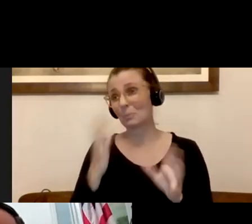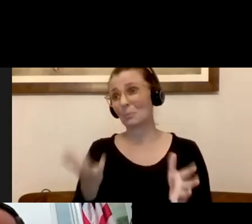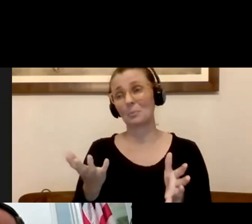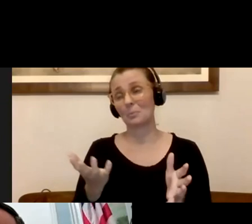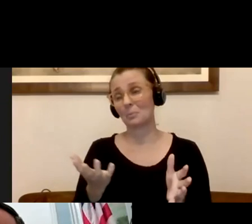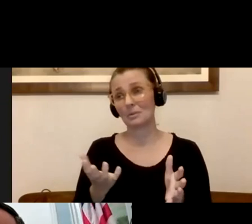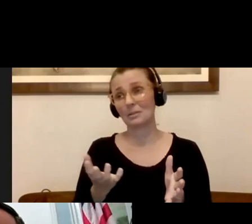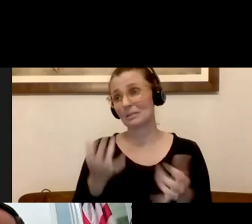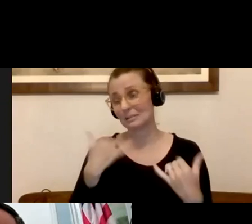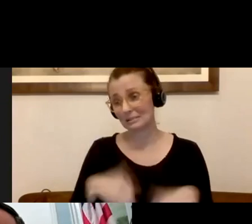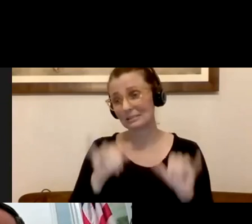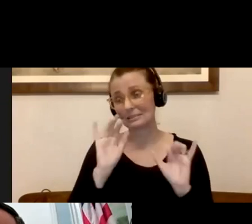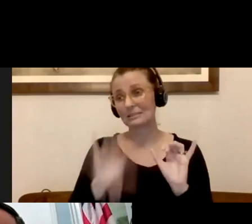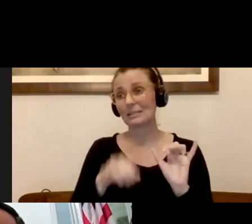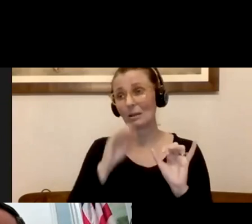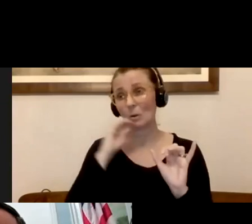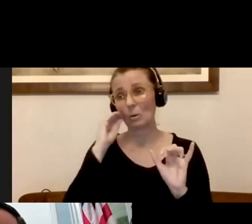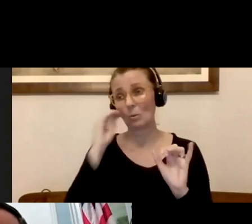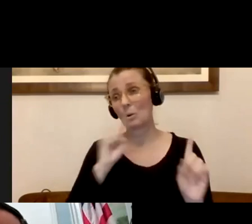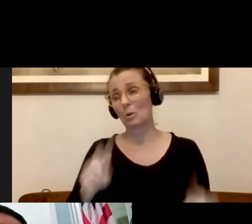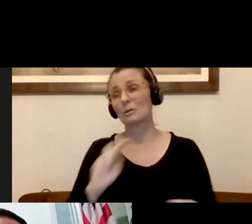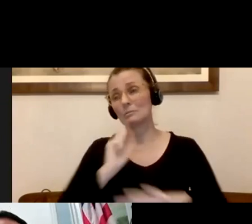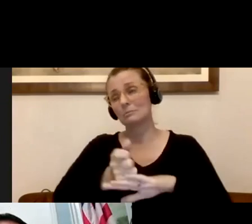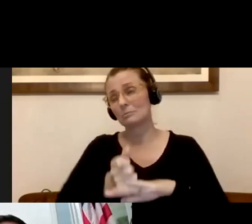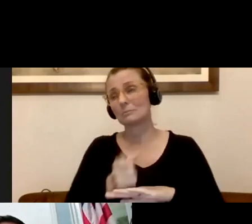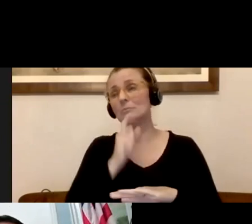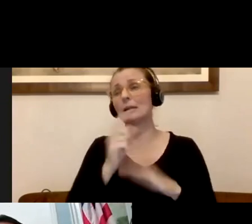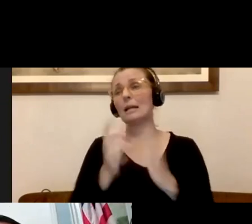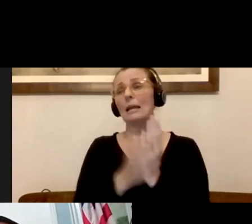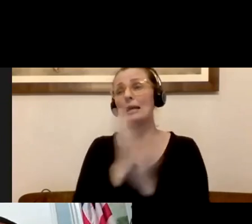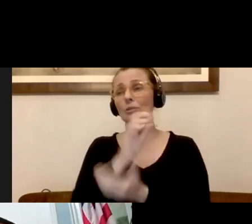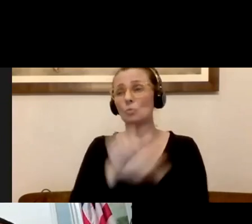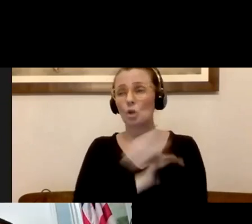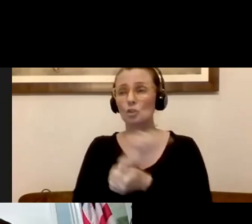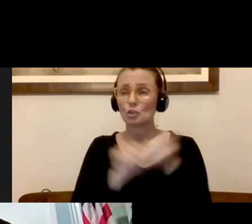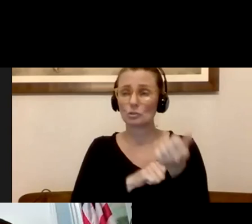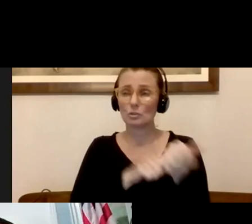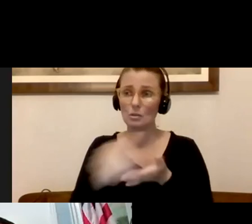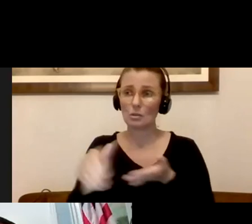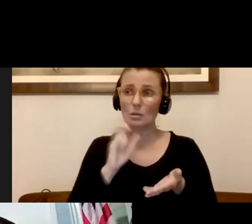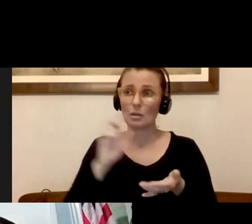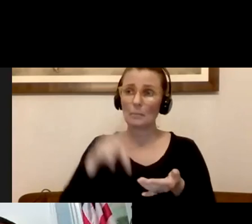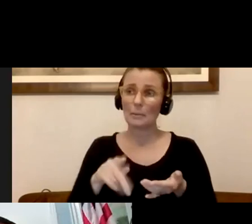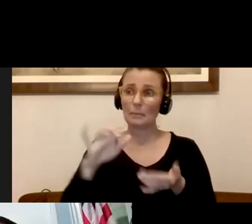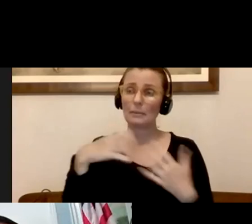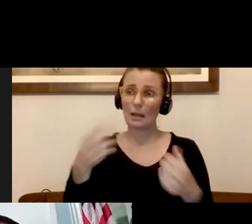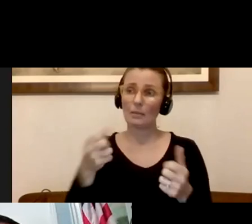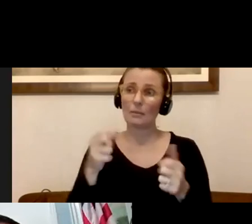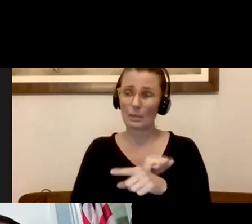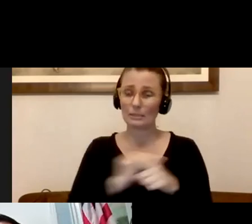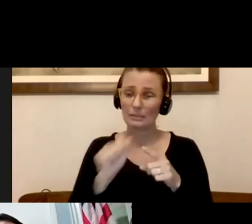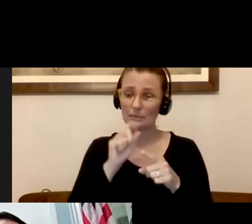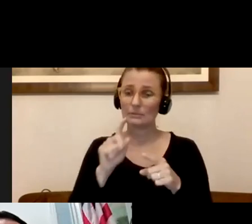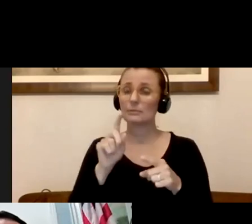order in front of us. It's washing your hands frequently. It's following all those public health practices that we keep talking about over and over and over again.